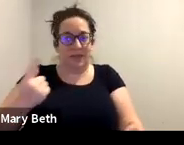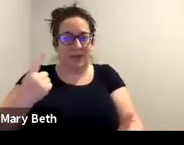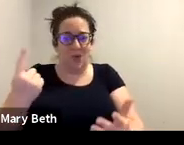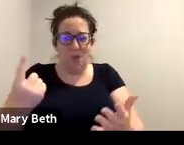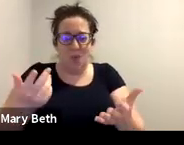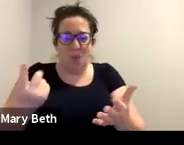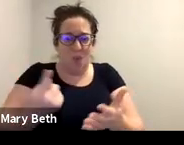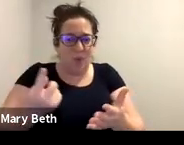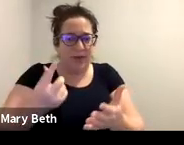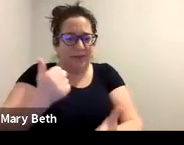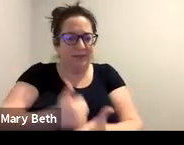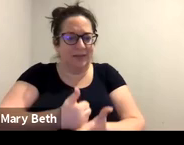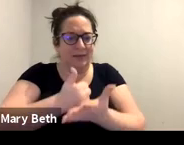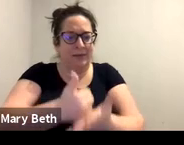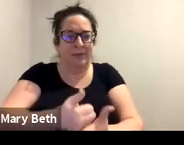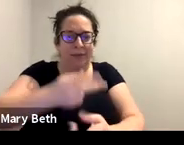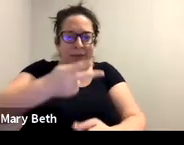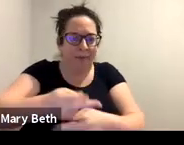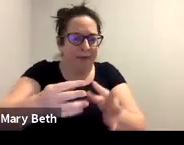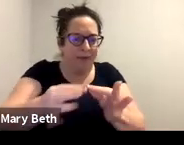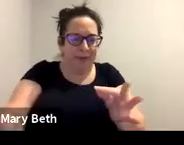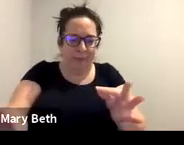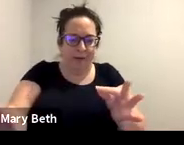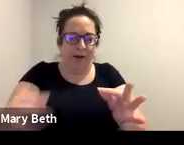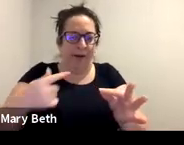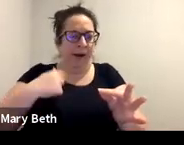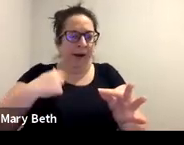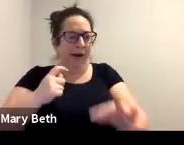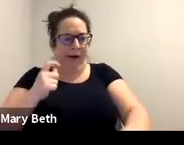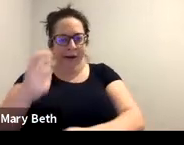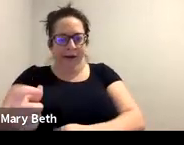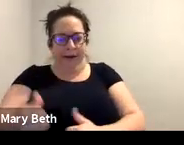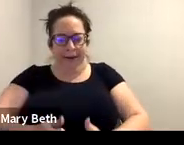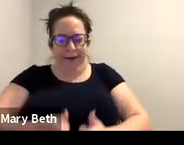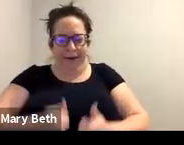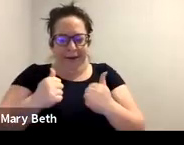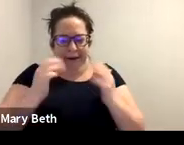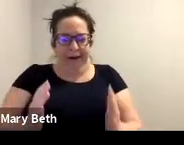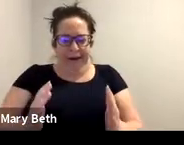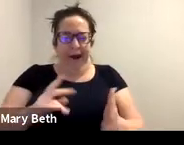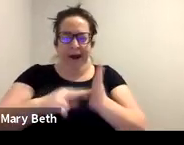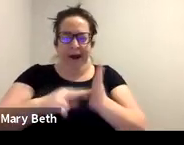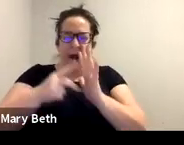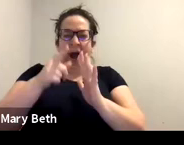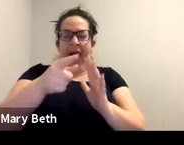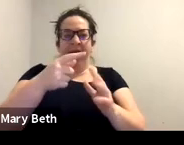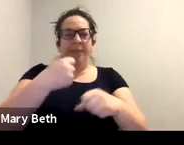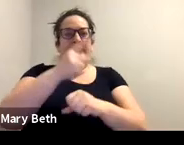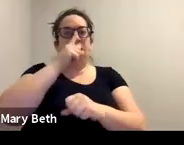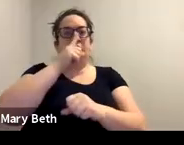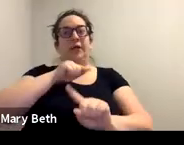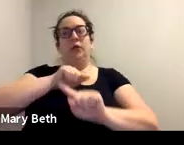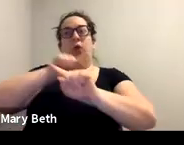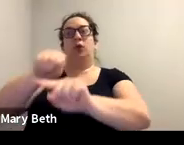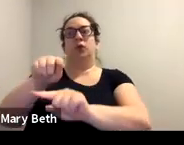just really simple. I would always just, like, give it to the survivor so that they're in charge of where it goes, uh, or giving them a couple of